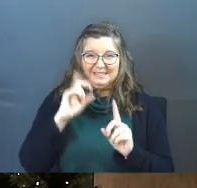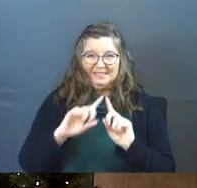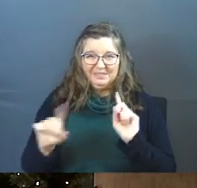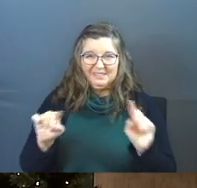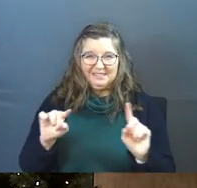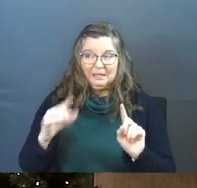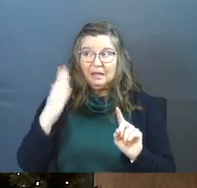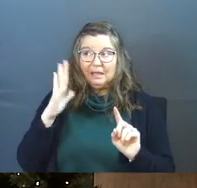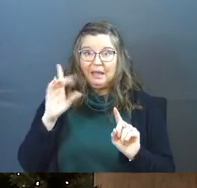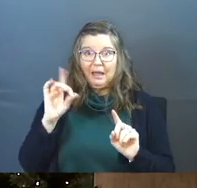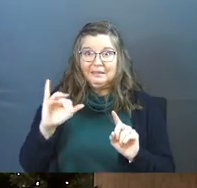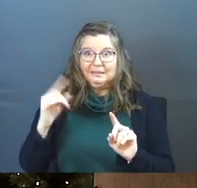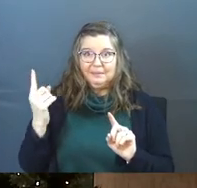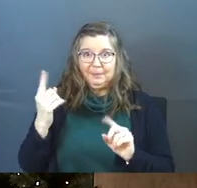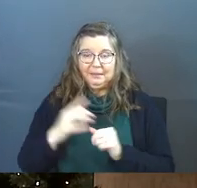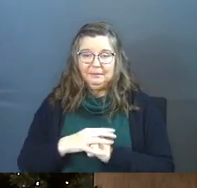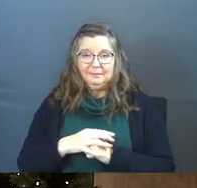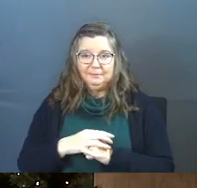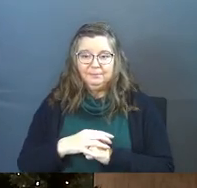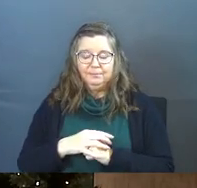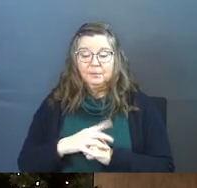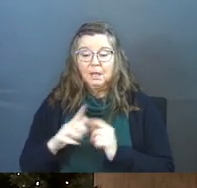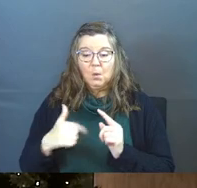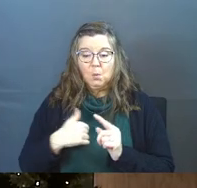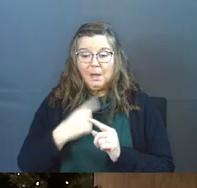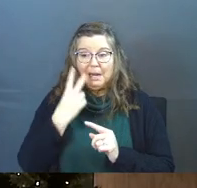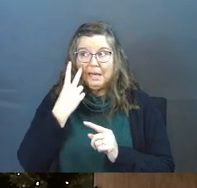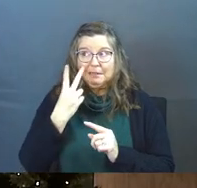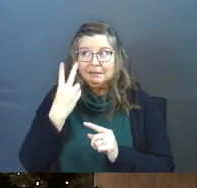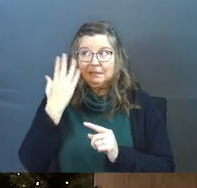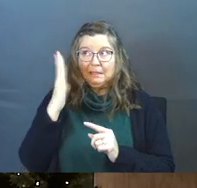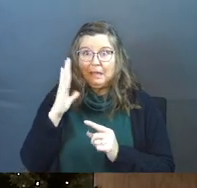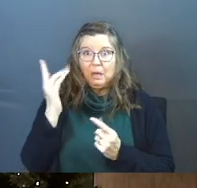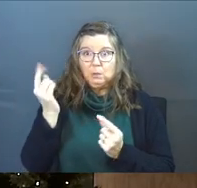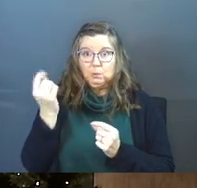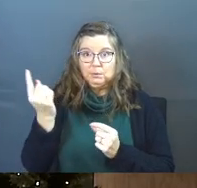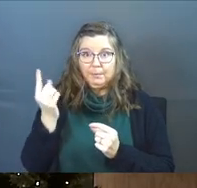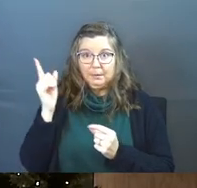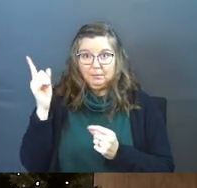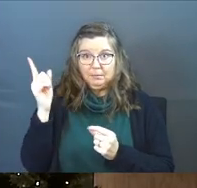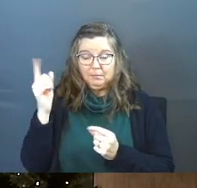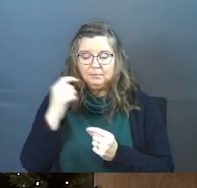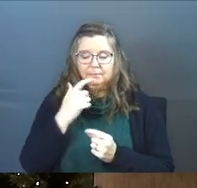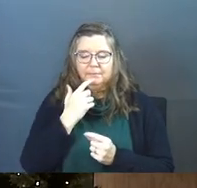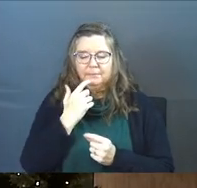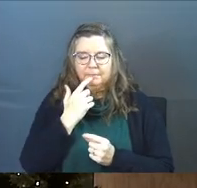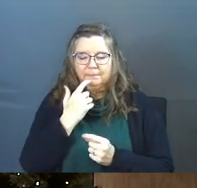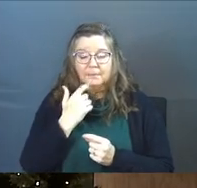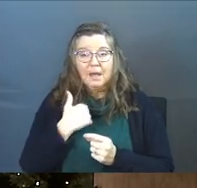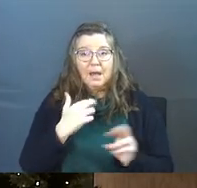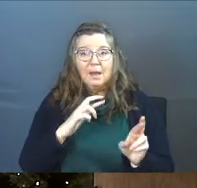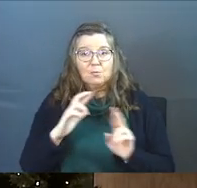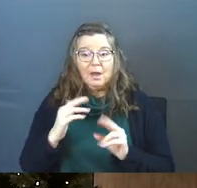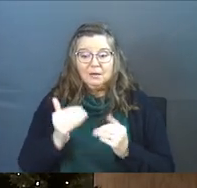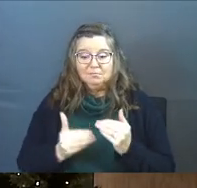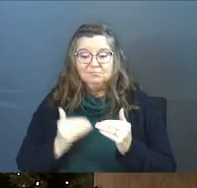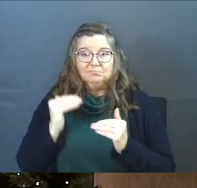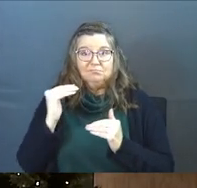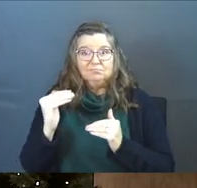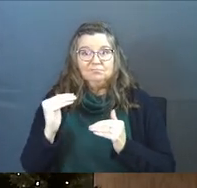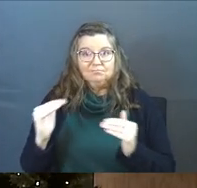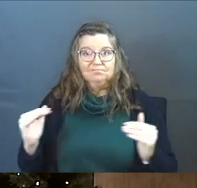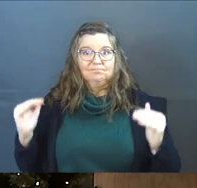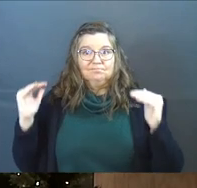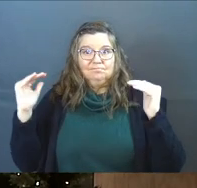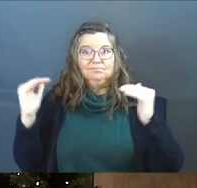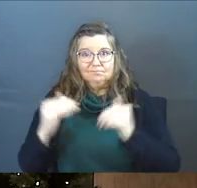God did a thing. And when I see God do a thing, I'm ready to go to the next level.